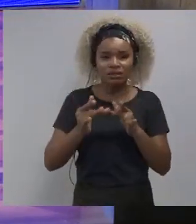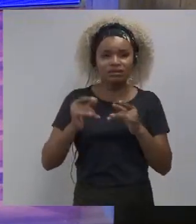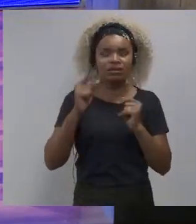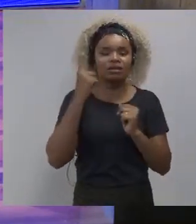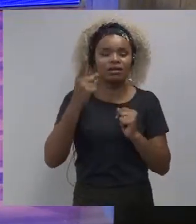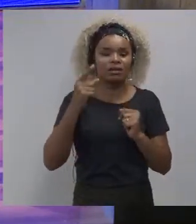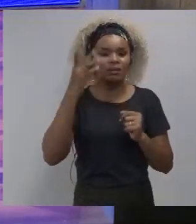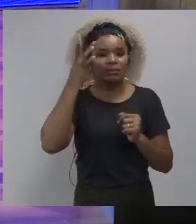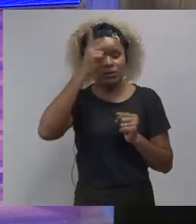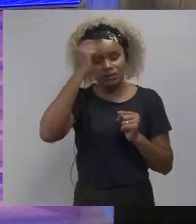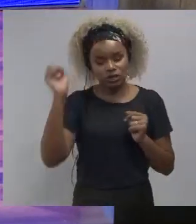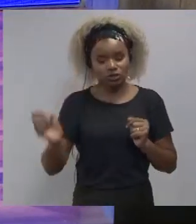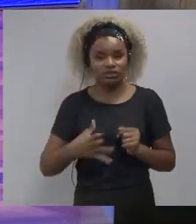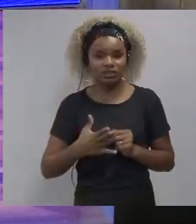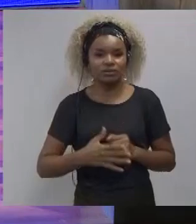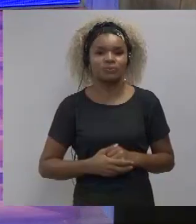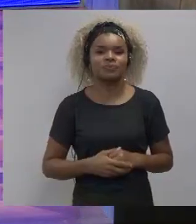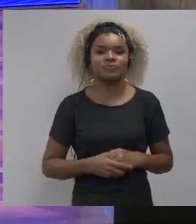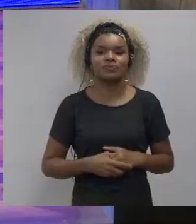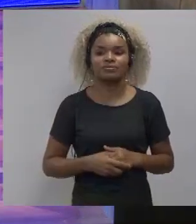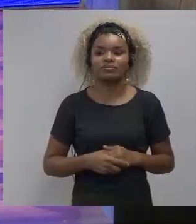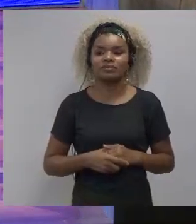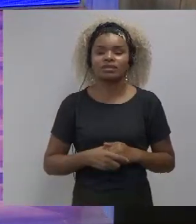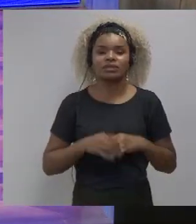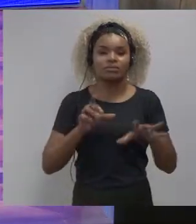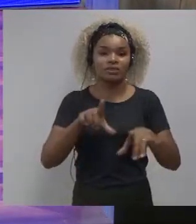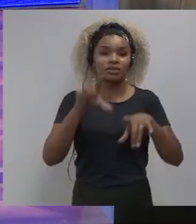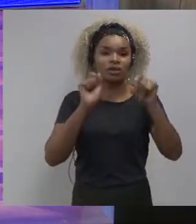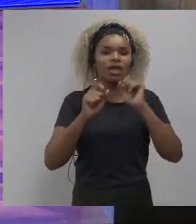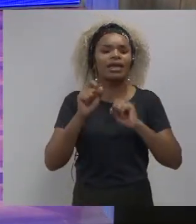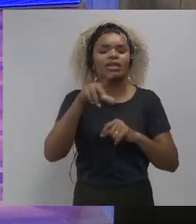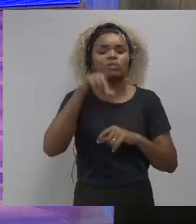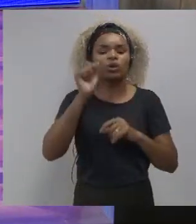innovation hands up if you think it was one agreeableness